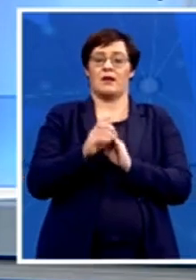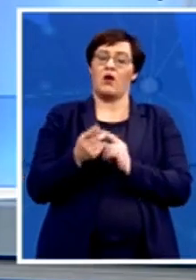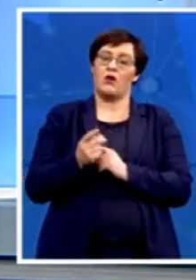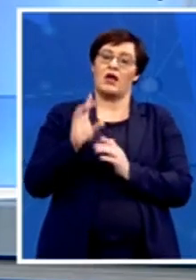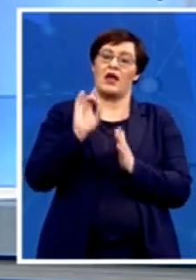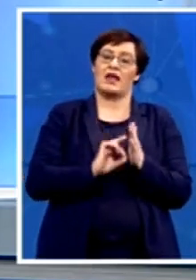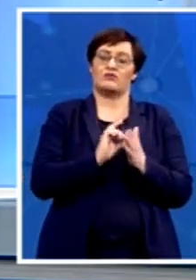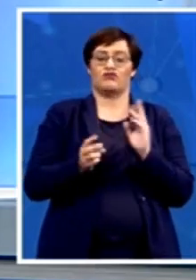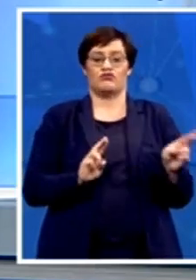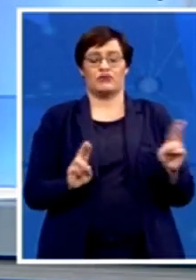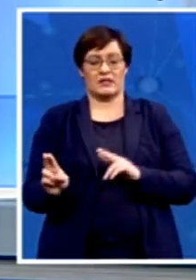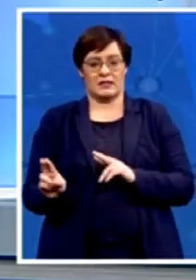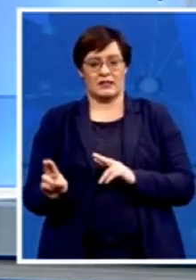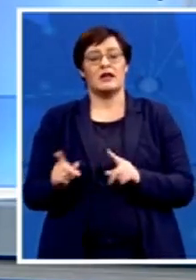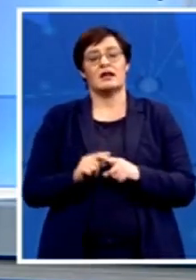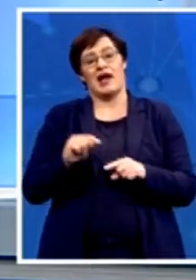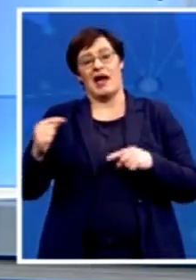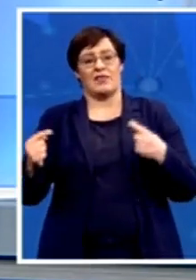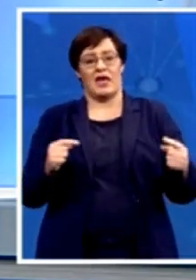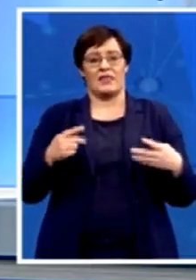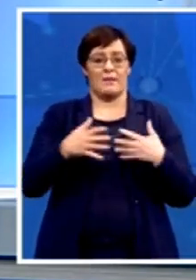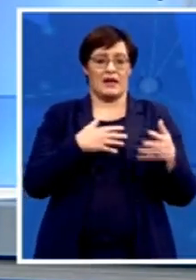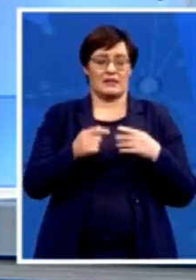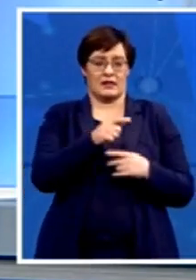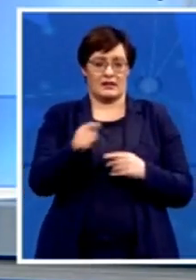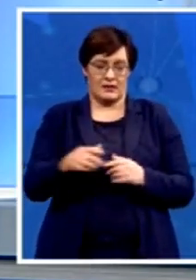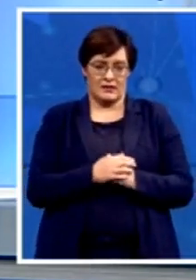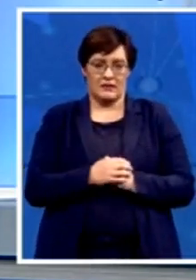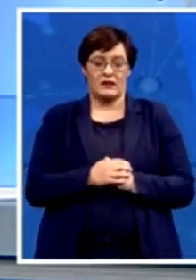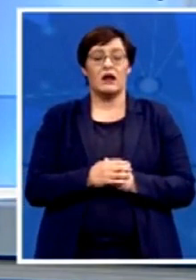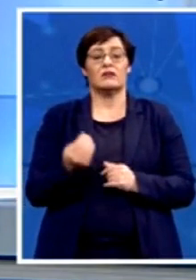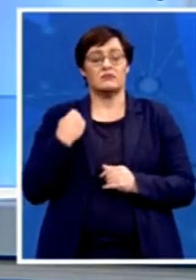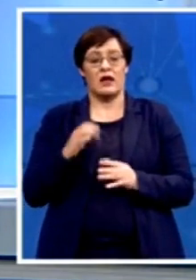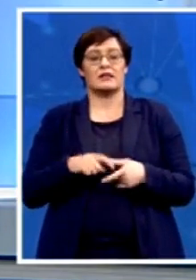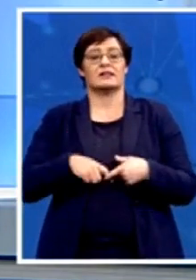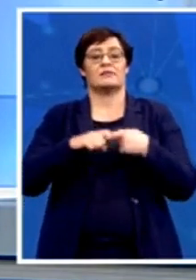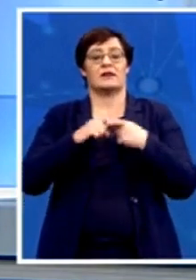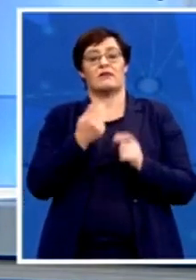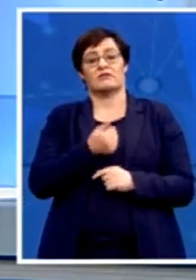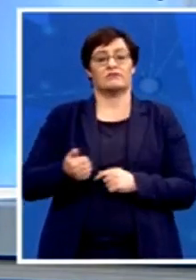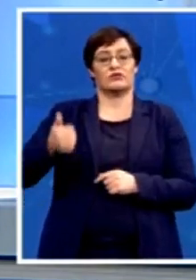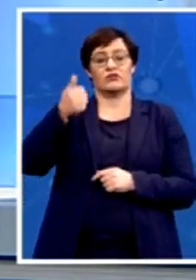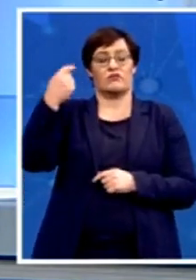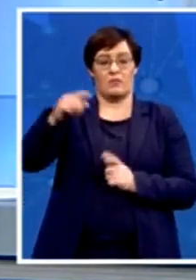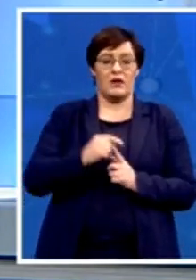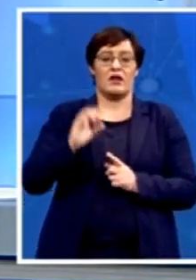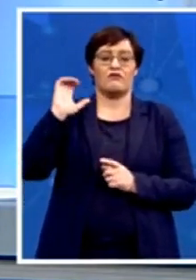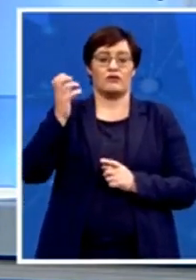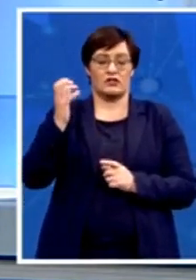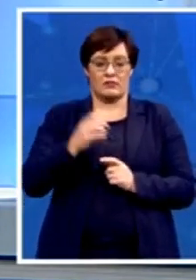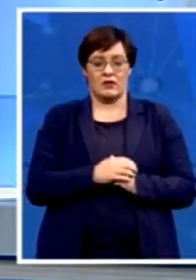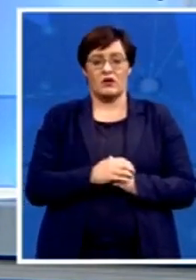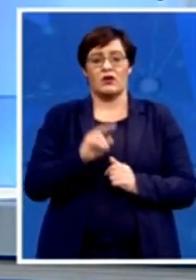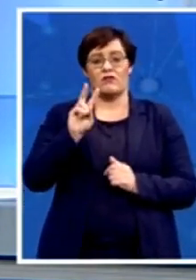It matters. The party recently suspended its chief whip in the Free State Legislature, Wussi Shabalala. Shabalala allegedly